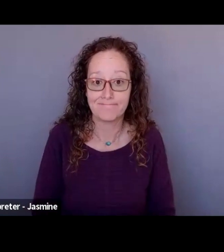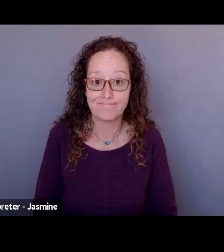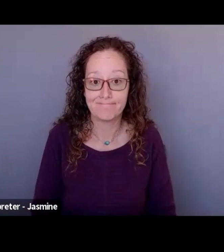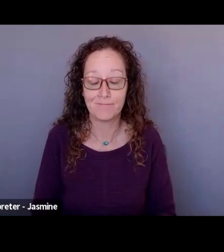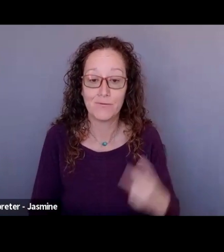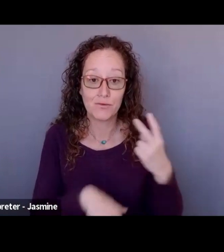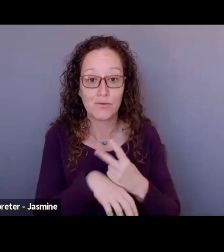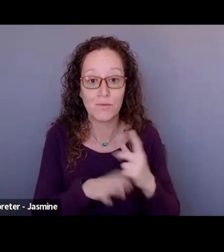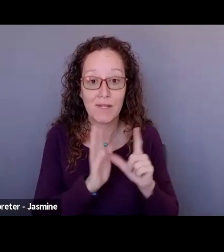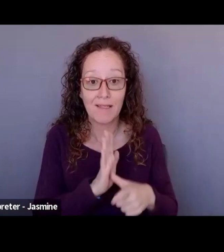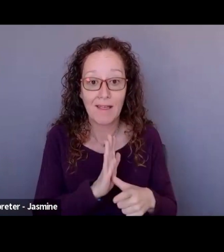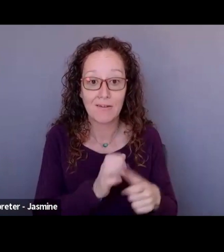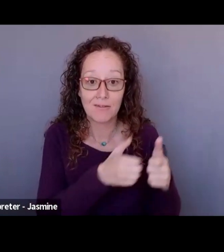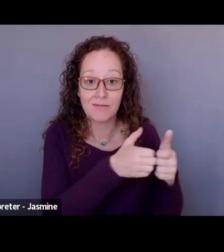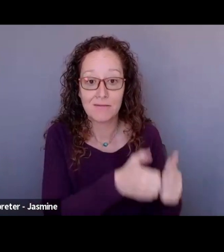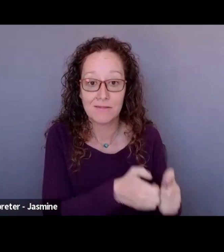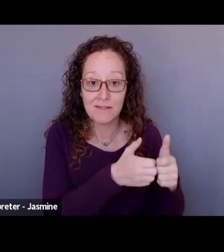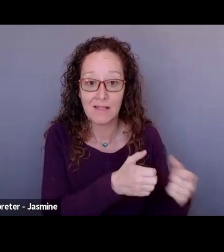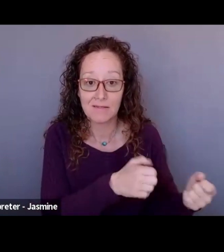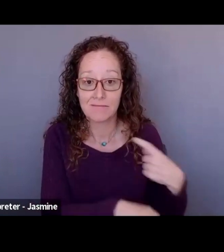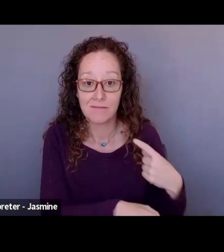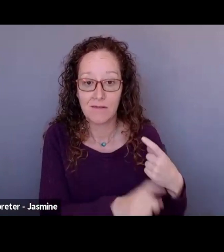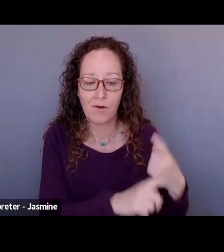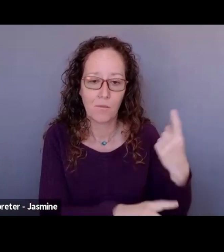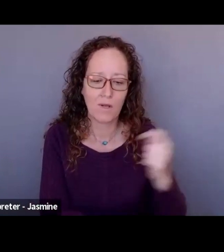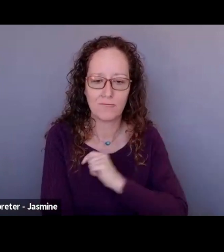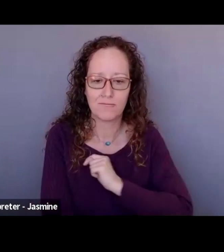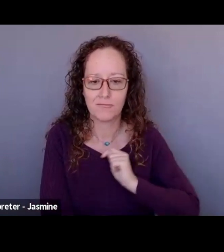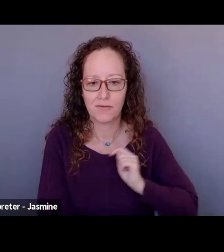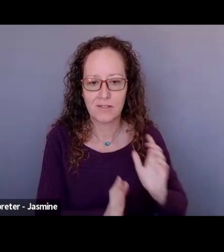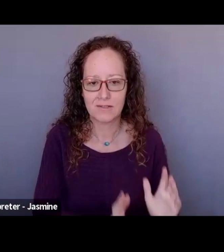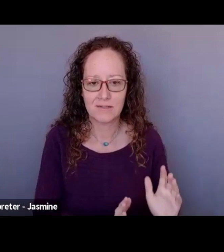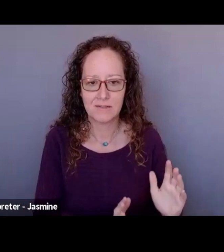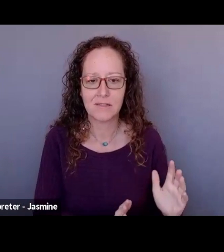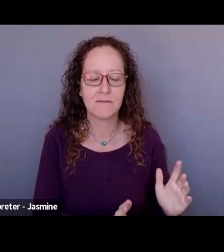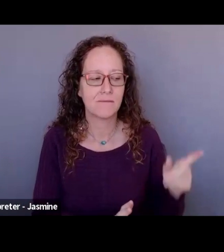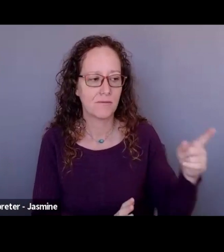later, I got a text from one of the trustees saying she wanted to speak with me.